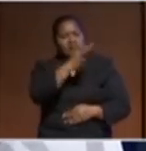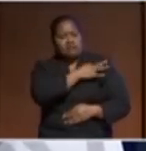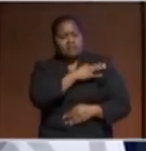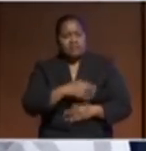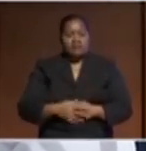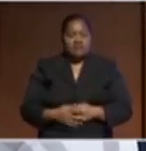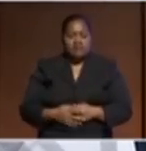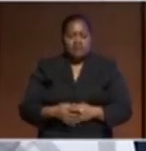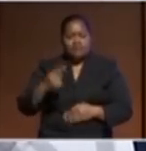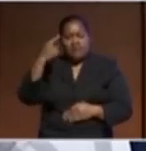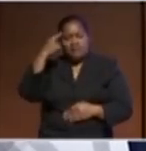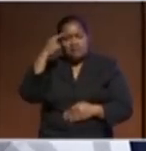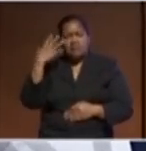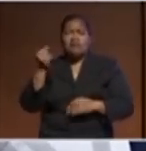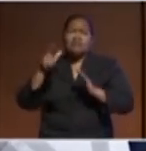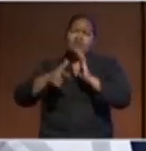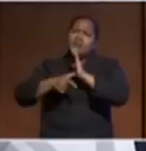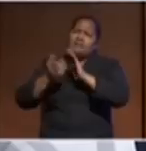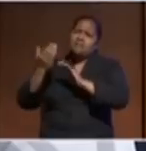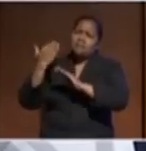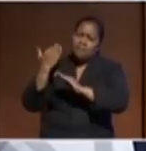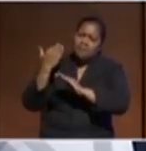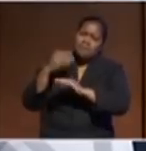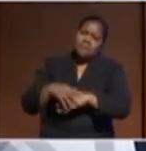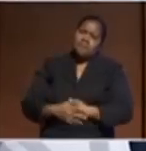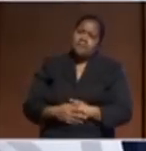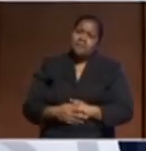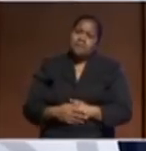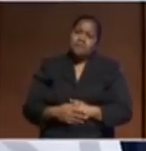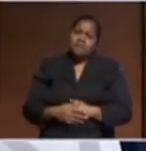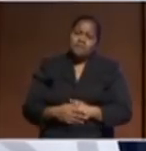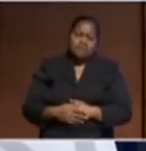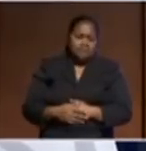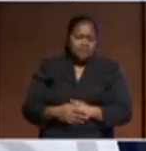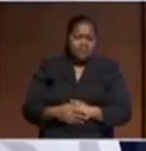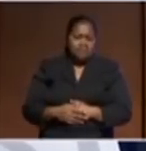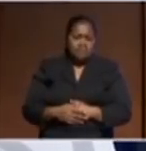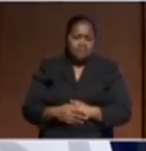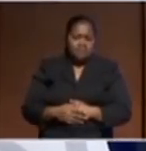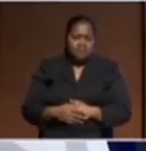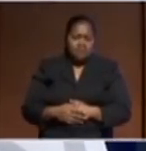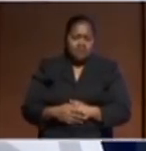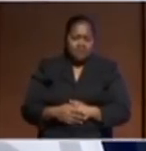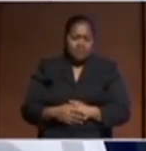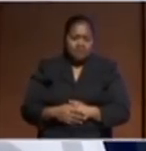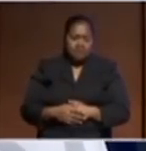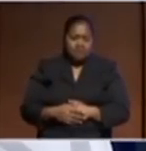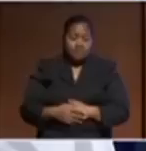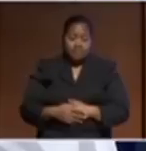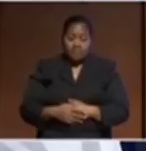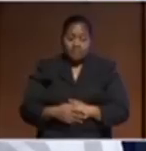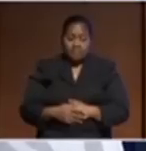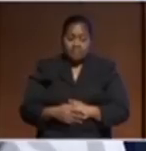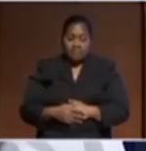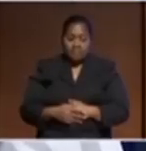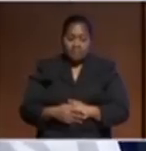I think there was a time in the past where if we don't do anything, we are still okay. You